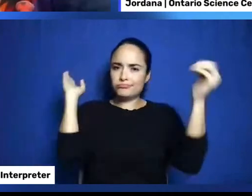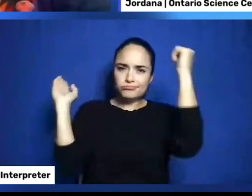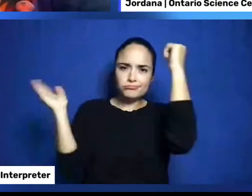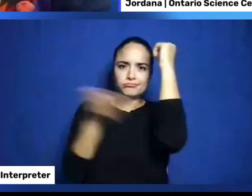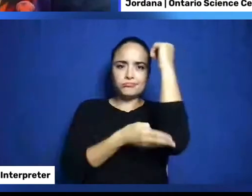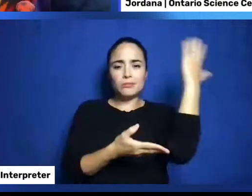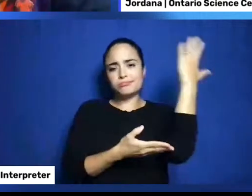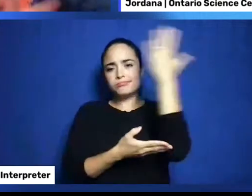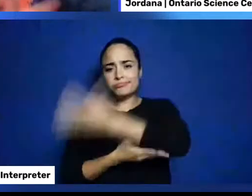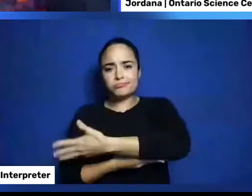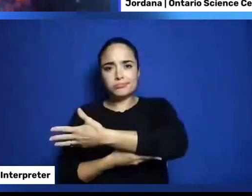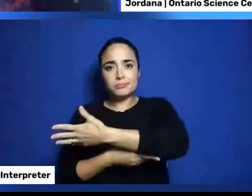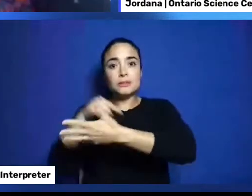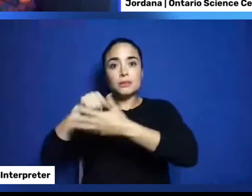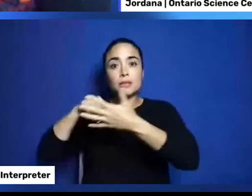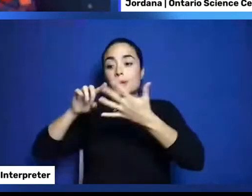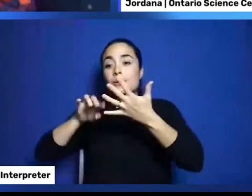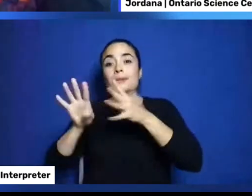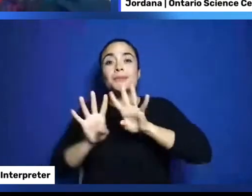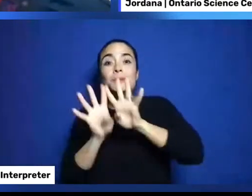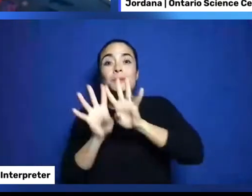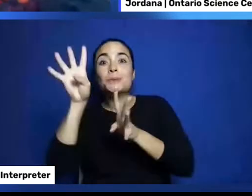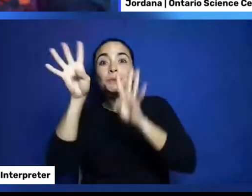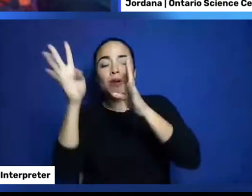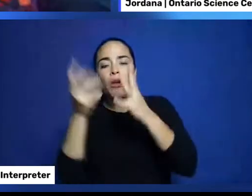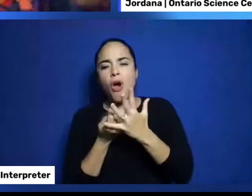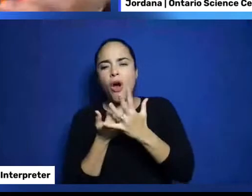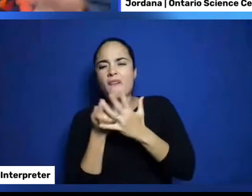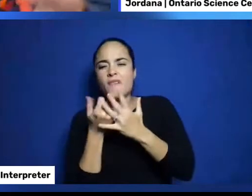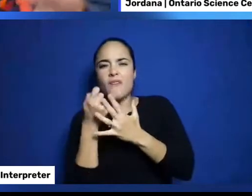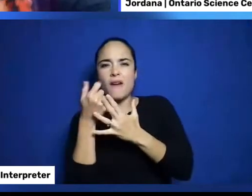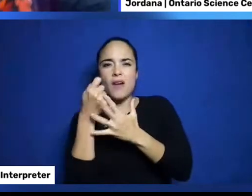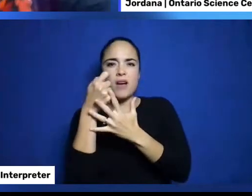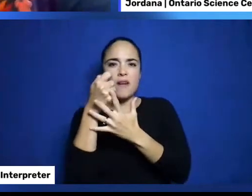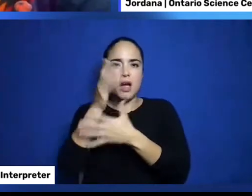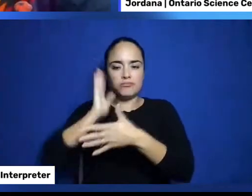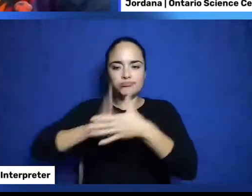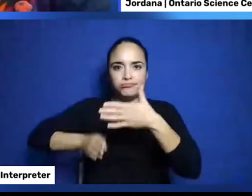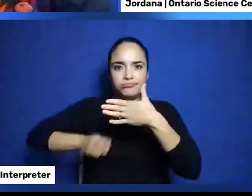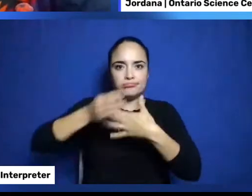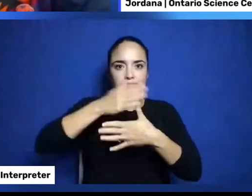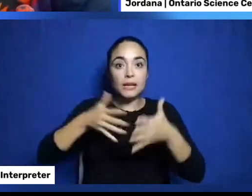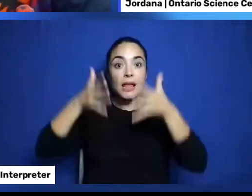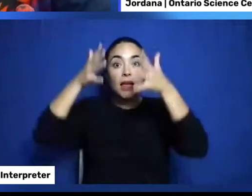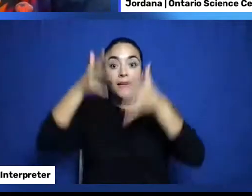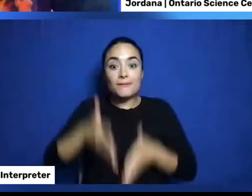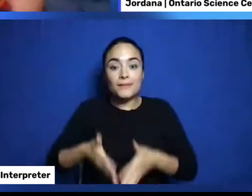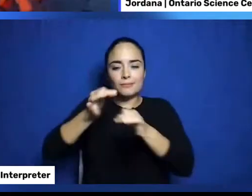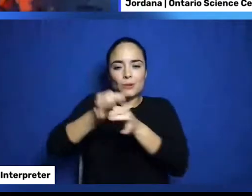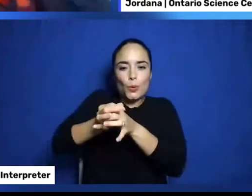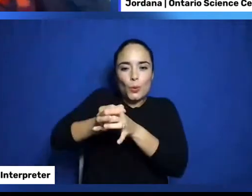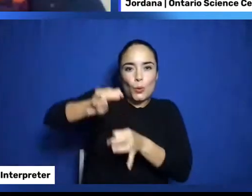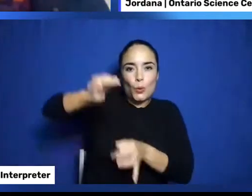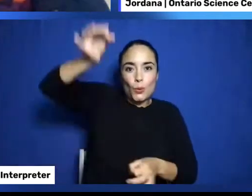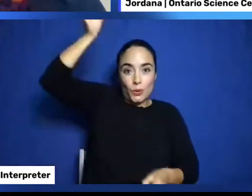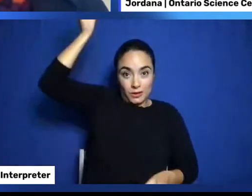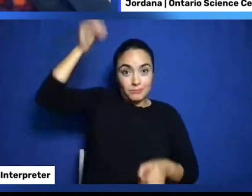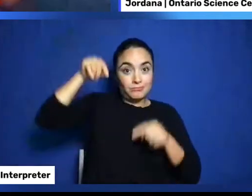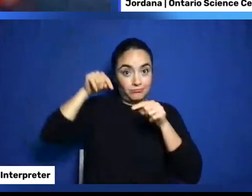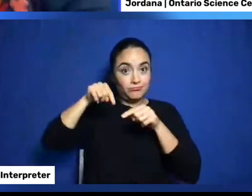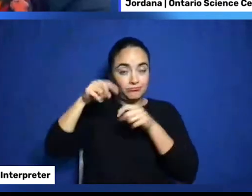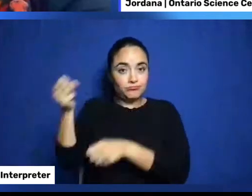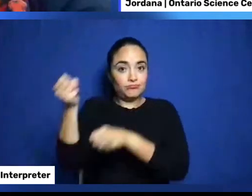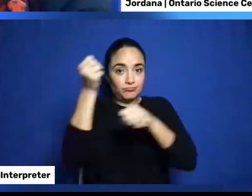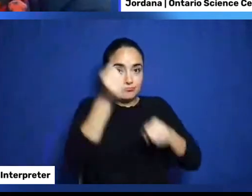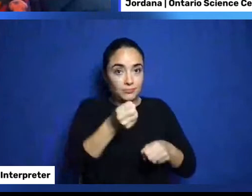the poles. We all need to get the right material for the canvas. So. What did we use for